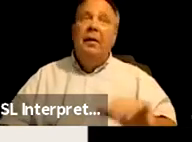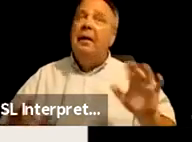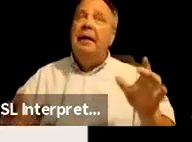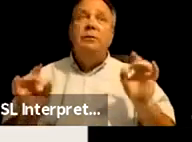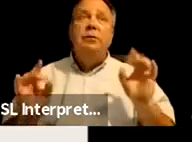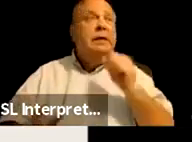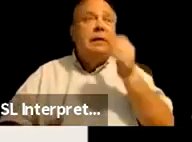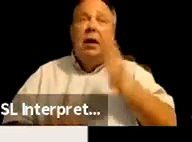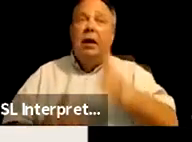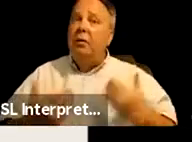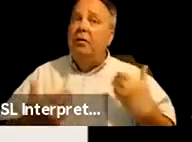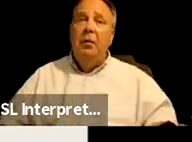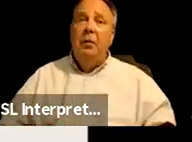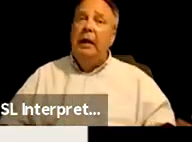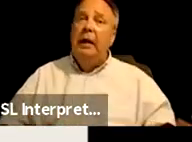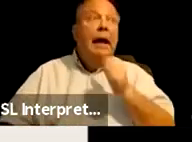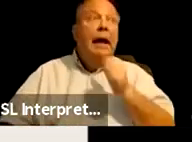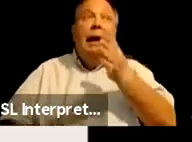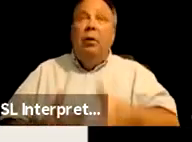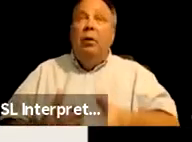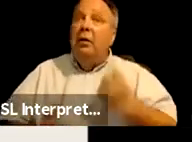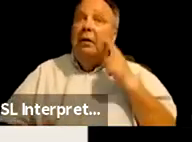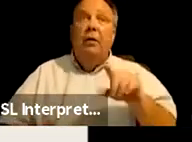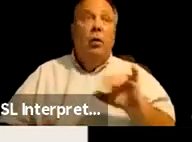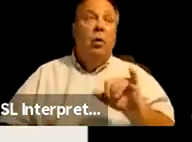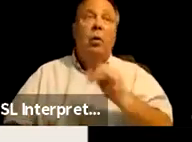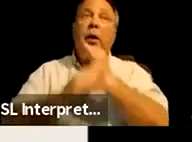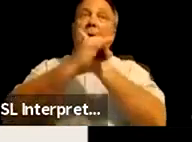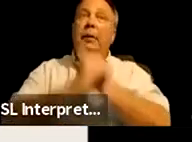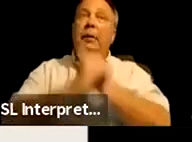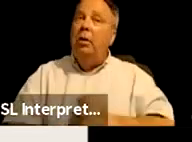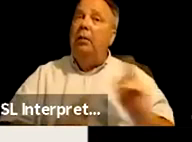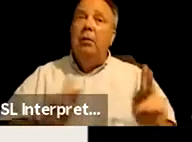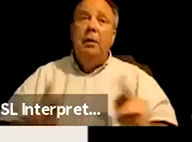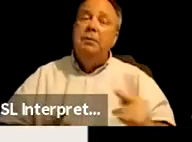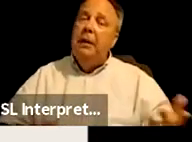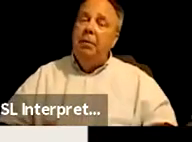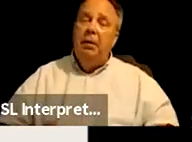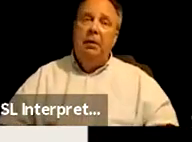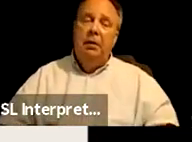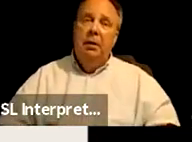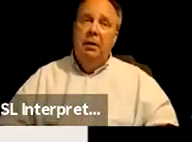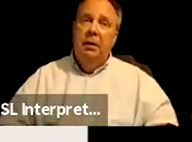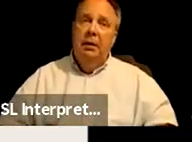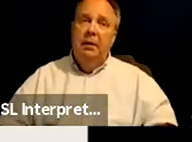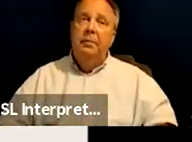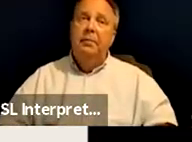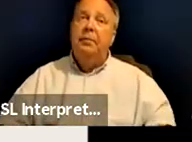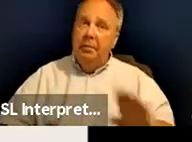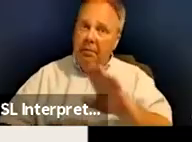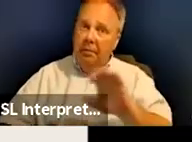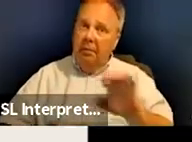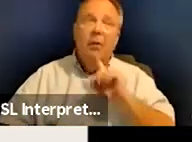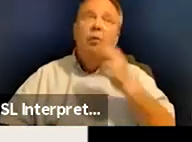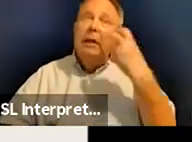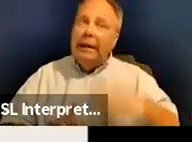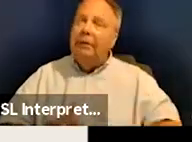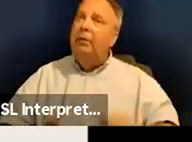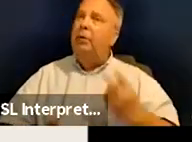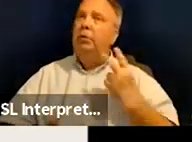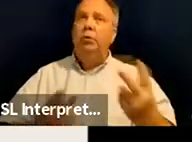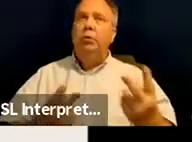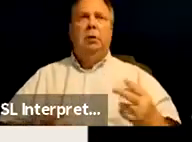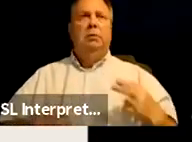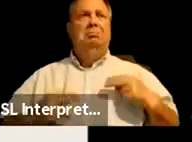not over for me and it's not over for immunocompromised people. Um, and it's been really difficult to see able